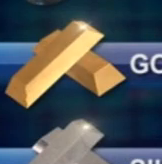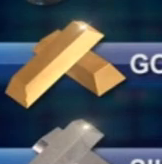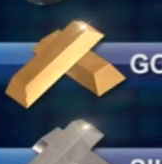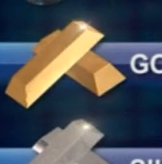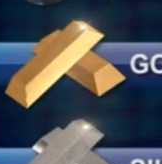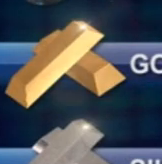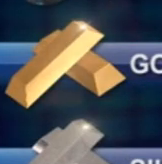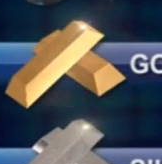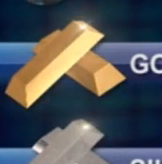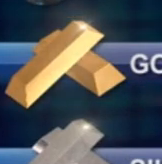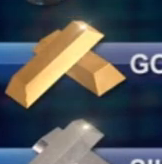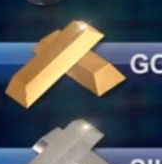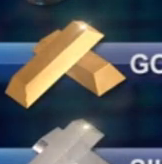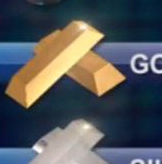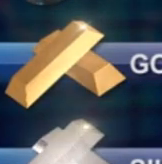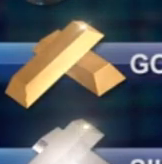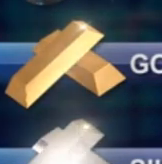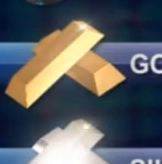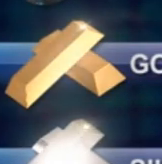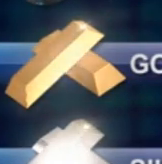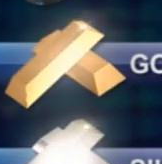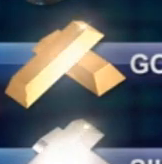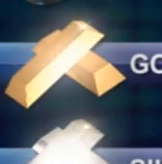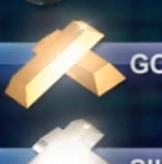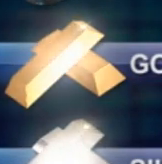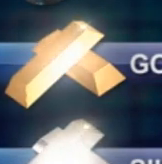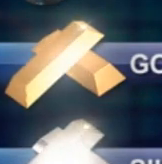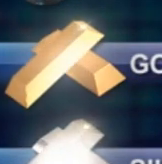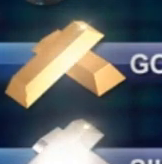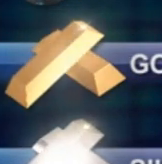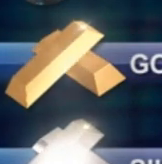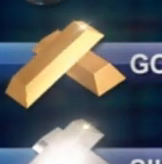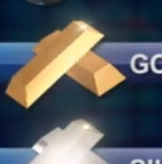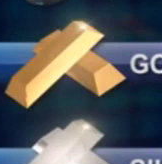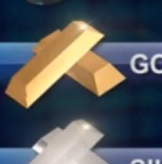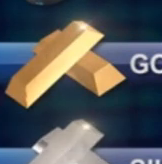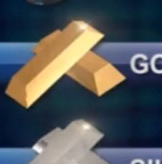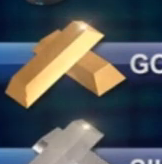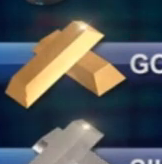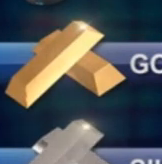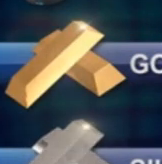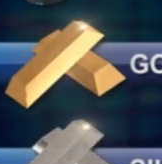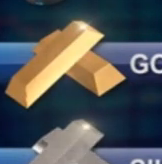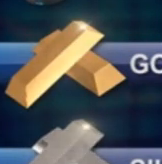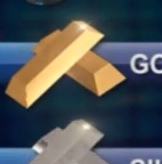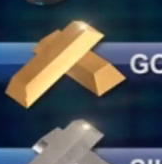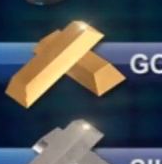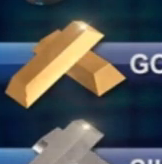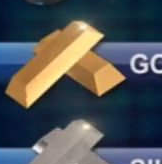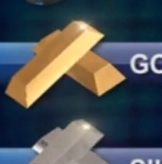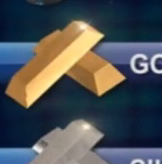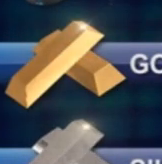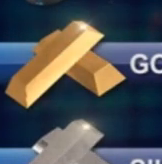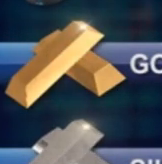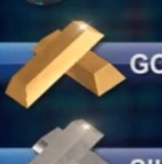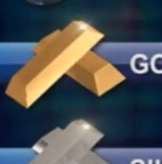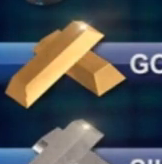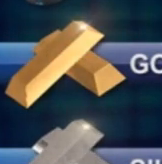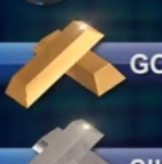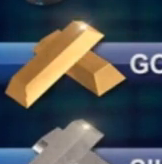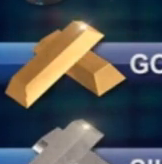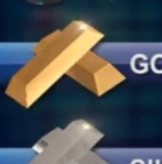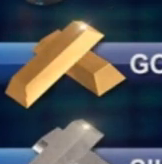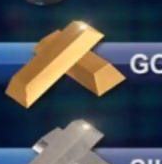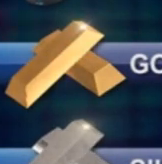rise. Oil prices jumped over a dollar to just above $45 a barrel. Gold rose to $1,829 per ounce.